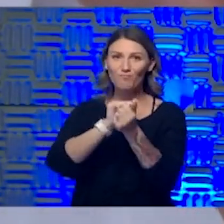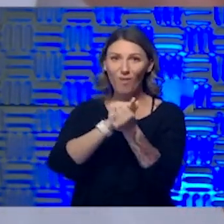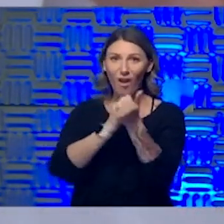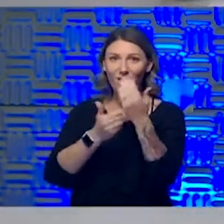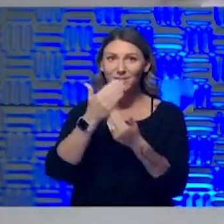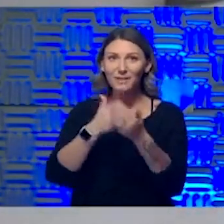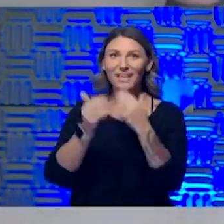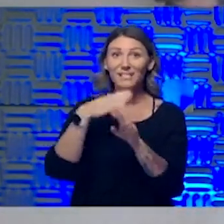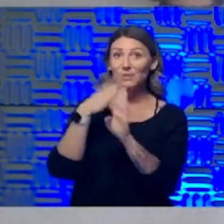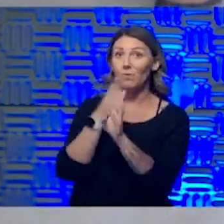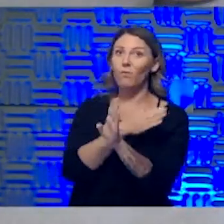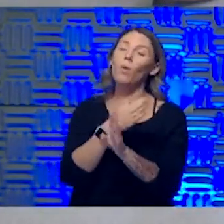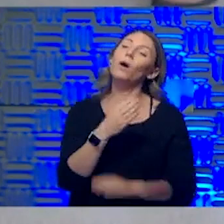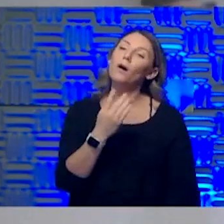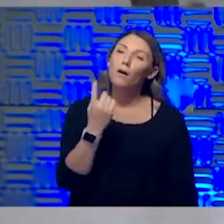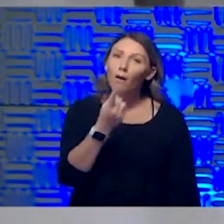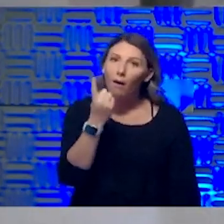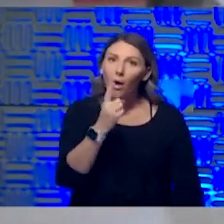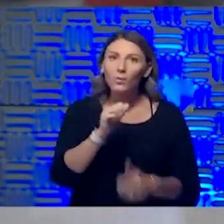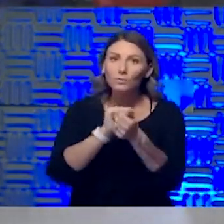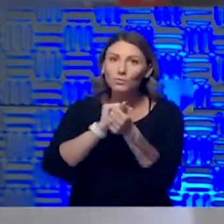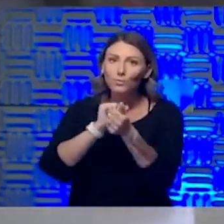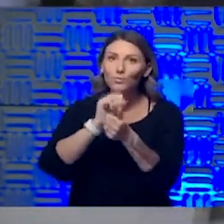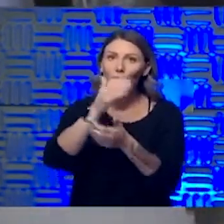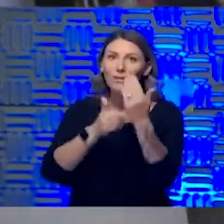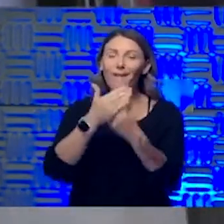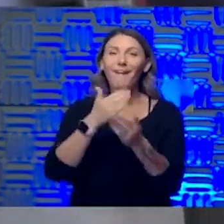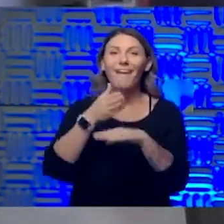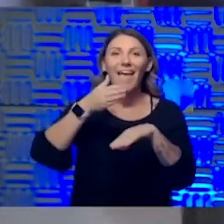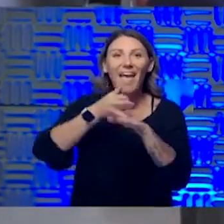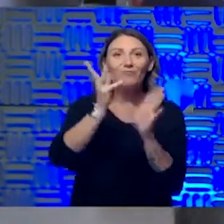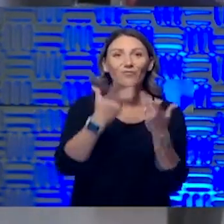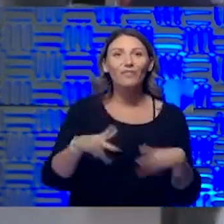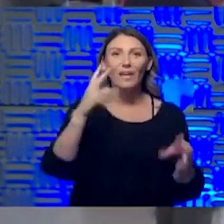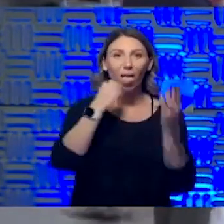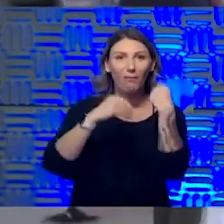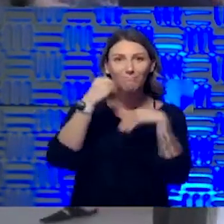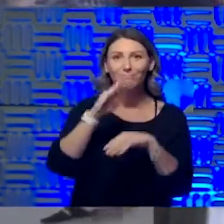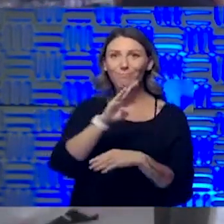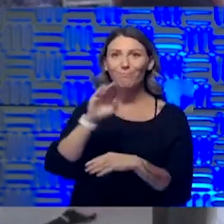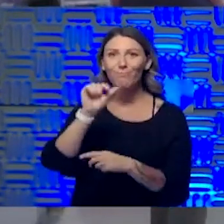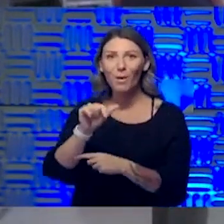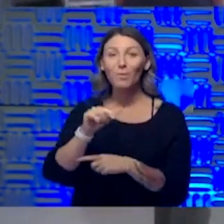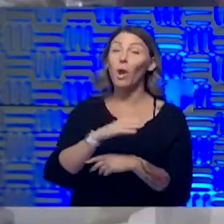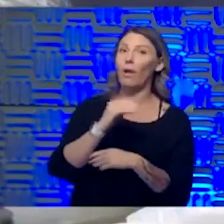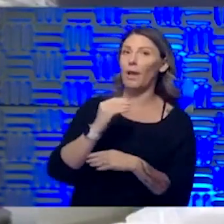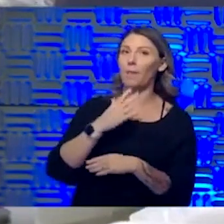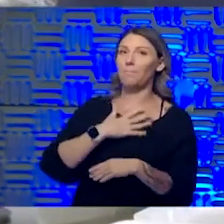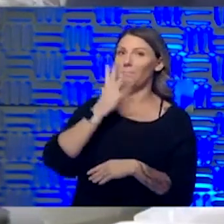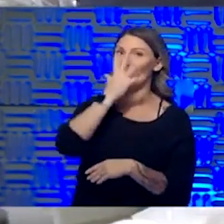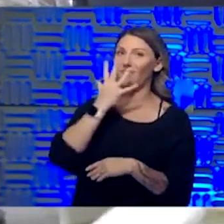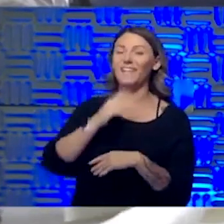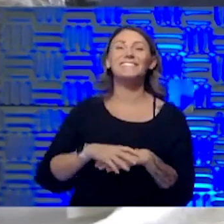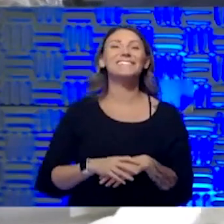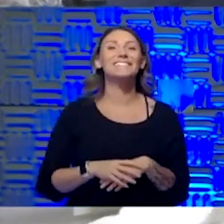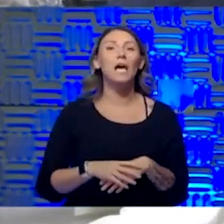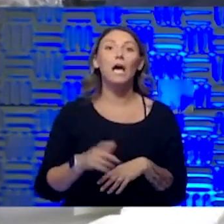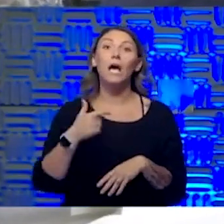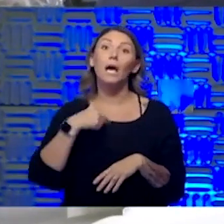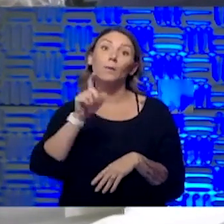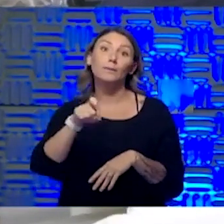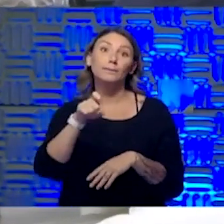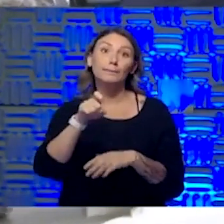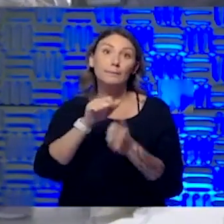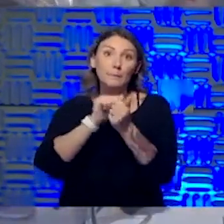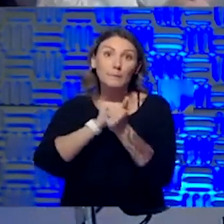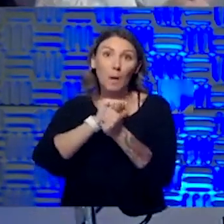Yeah. I washed my hands You always have to wash your hands after barbecue, though. That's just baseline. And my face. Yeah, yeah, that too. I would have to wash my entire clothes